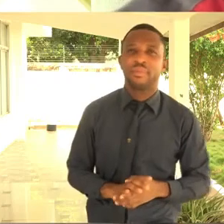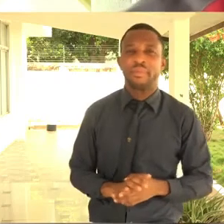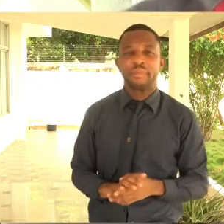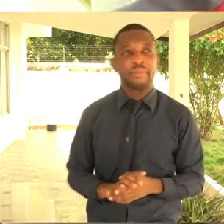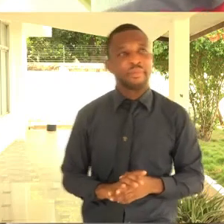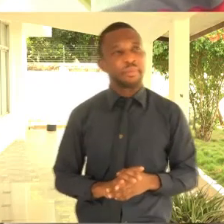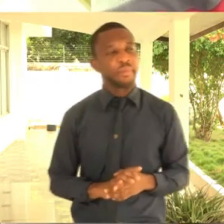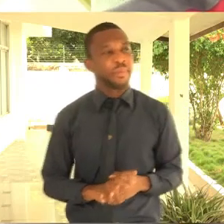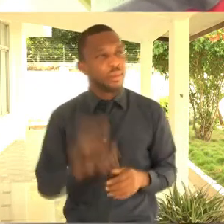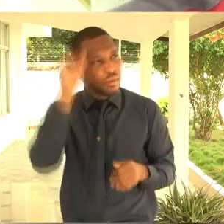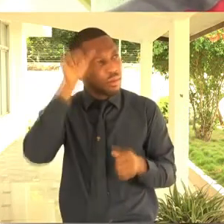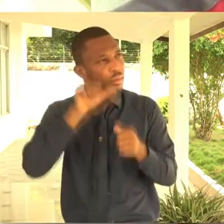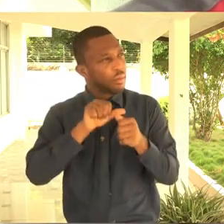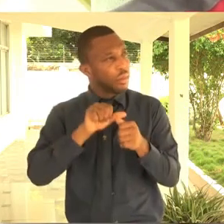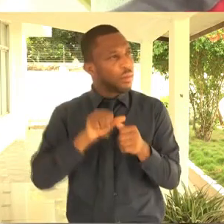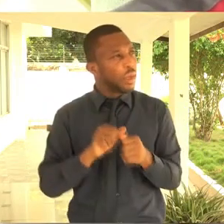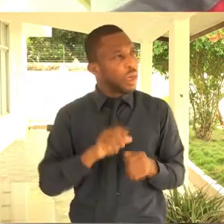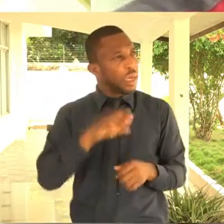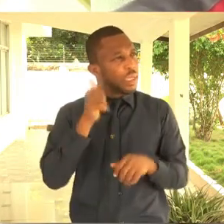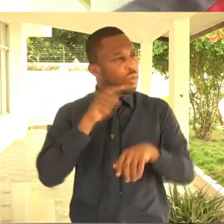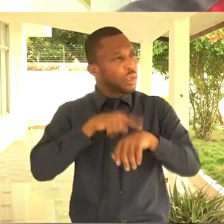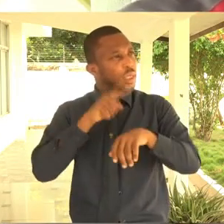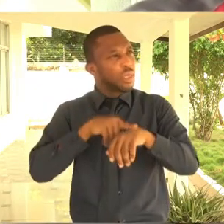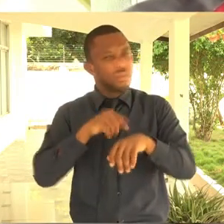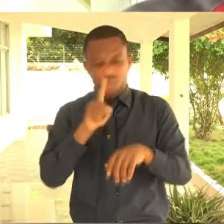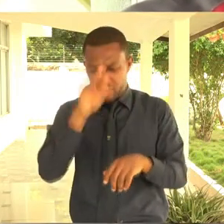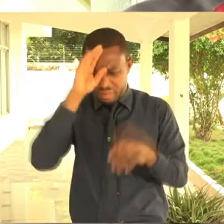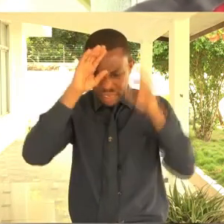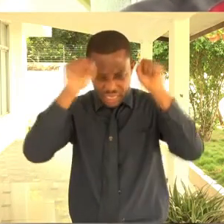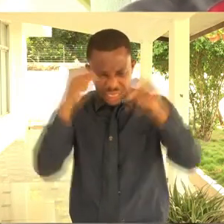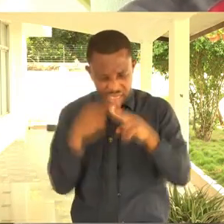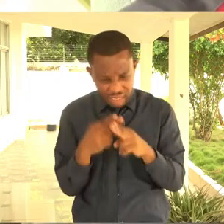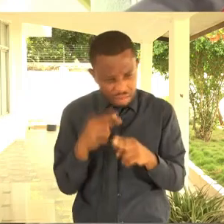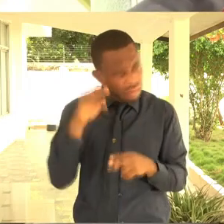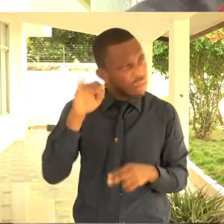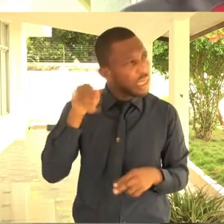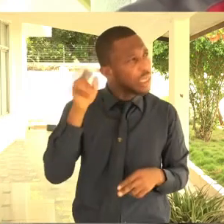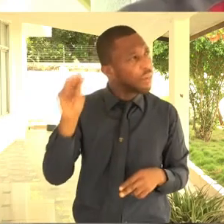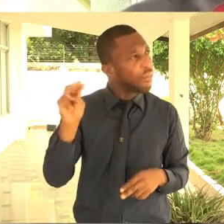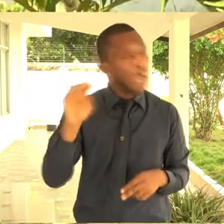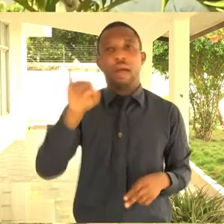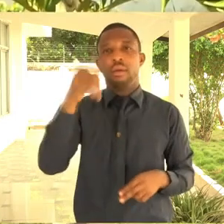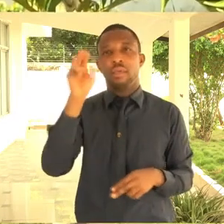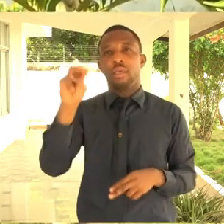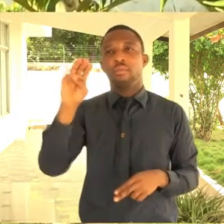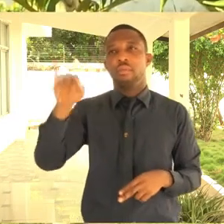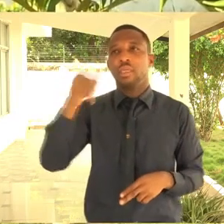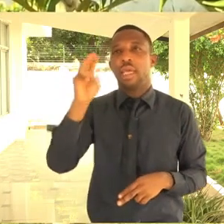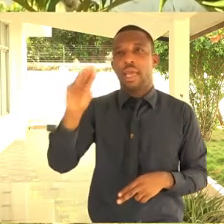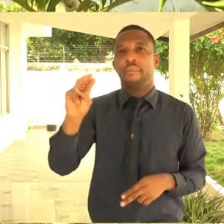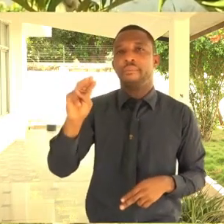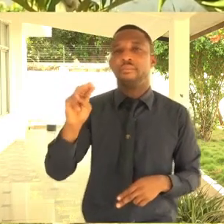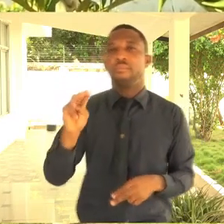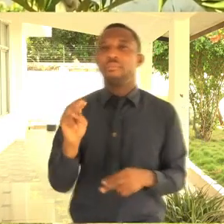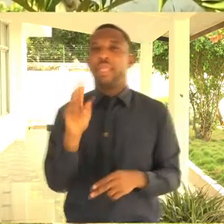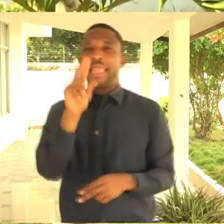bombshell, I was at the Accra International Conference Center. There was going to be a launch of a program. And